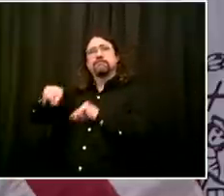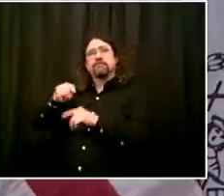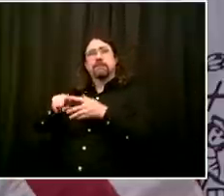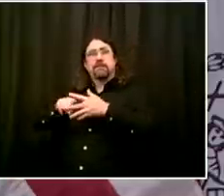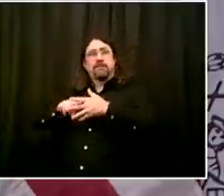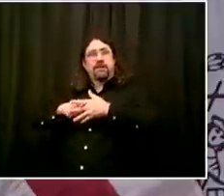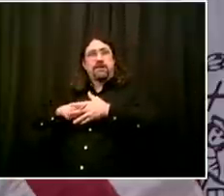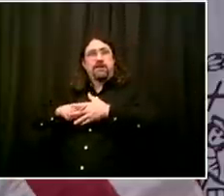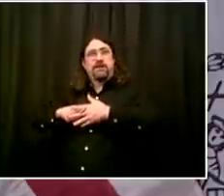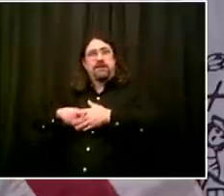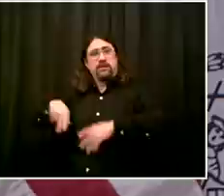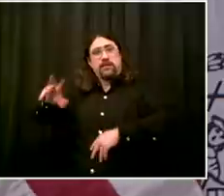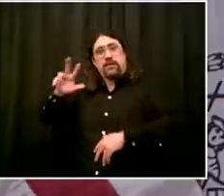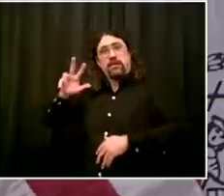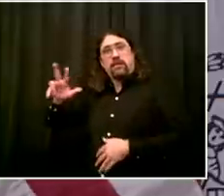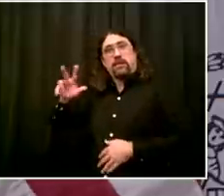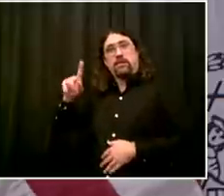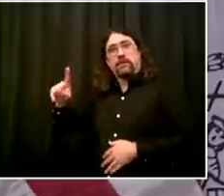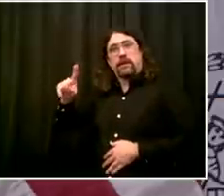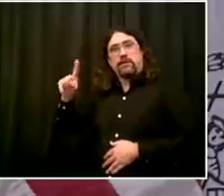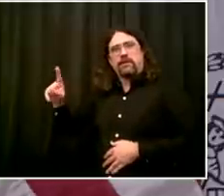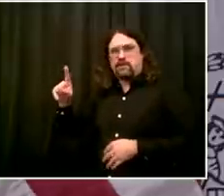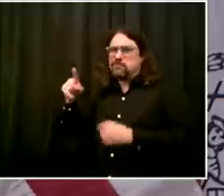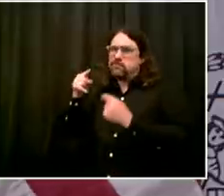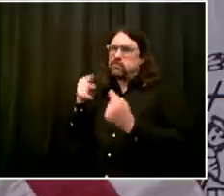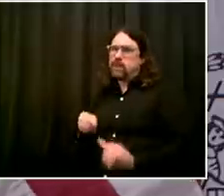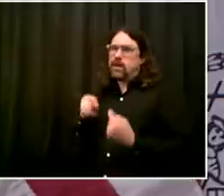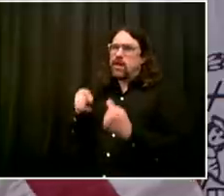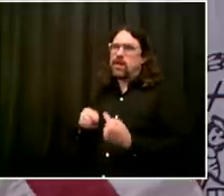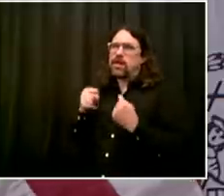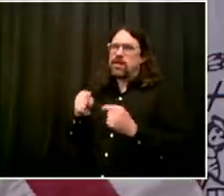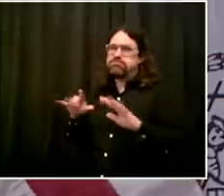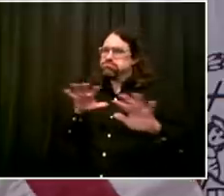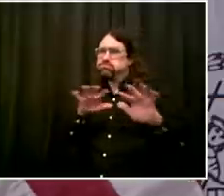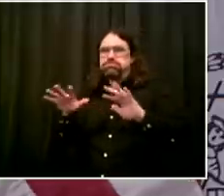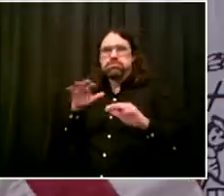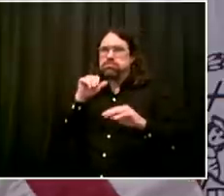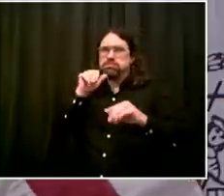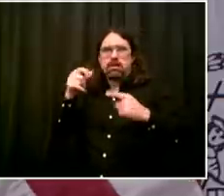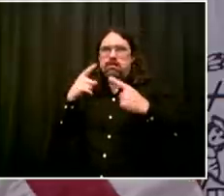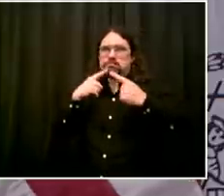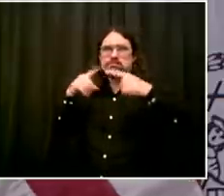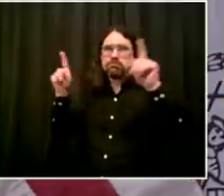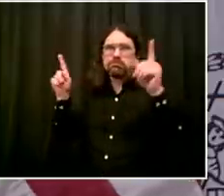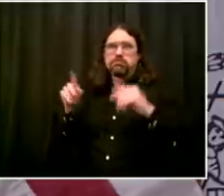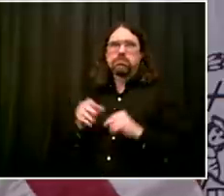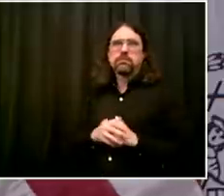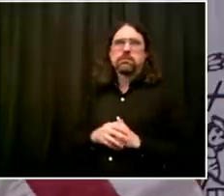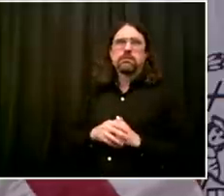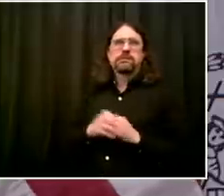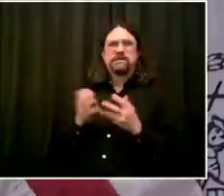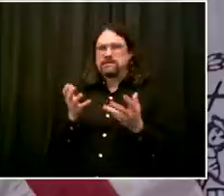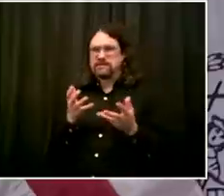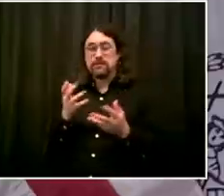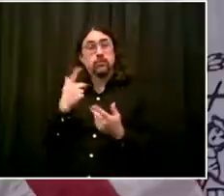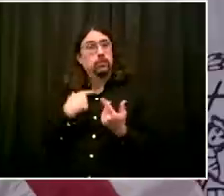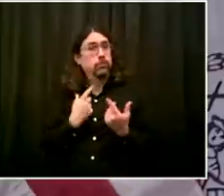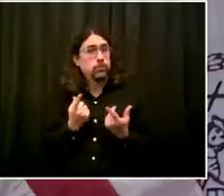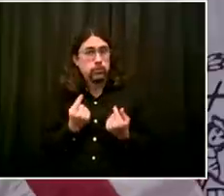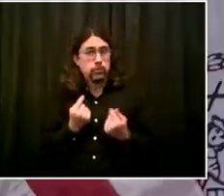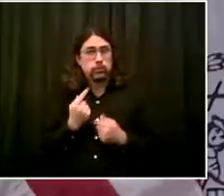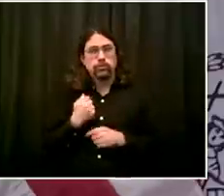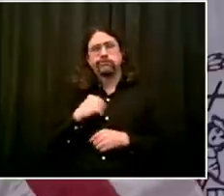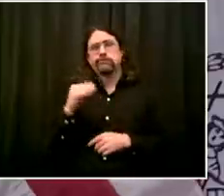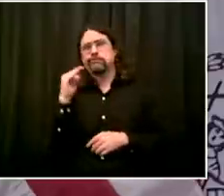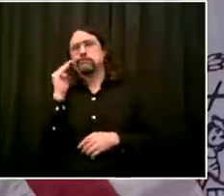on fast response times and a user friendly experience. I think we've made a lot of progress. Anytime people are not getting that, I need to know